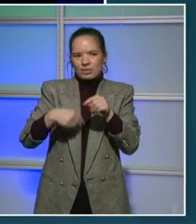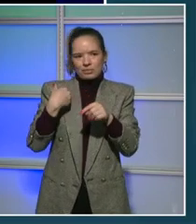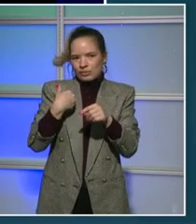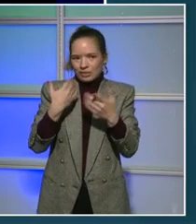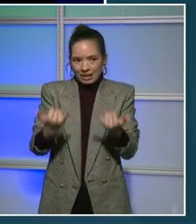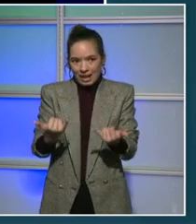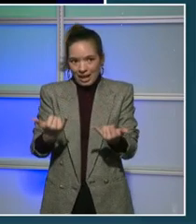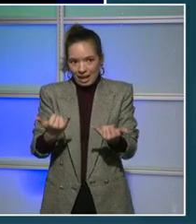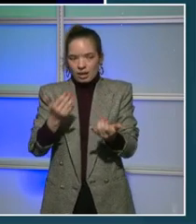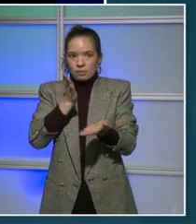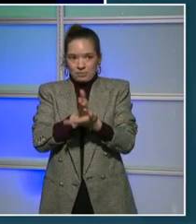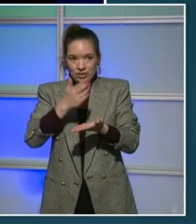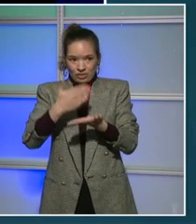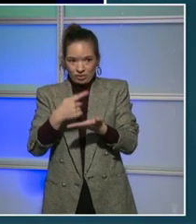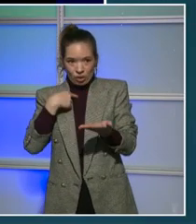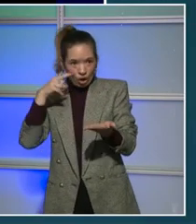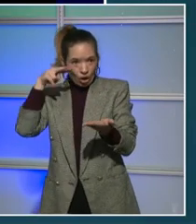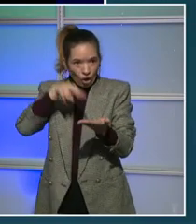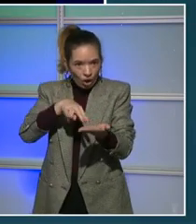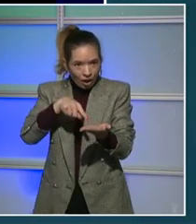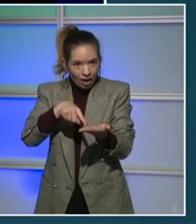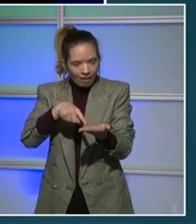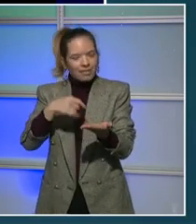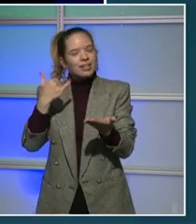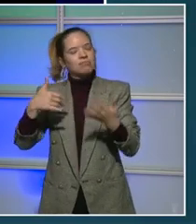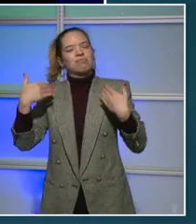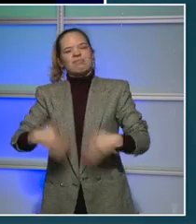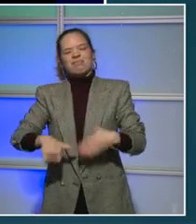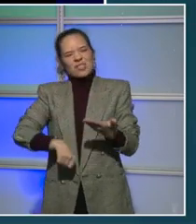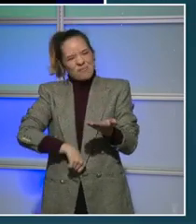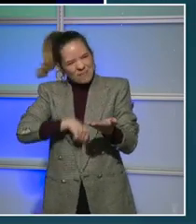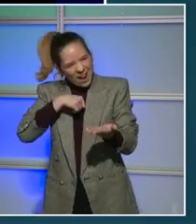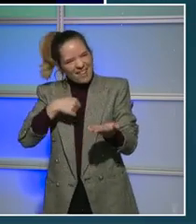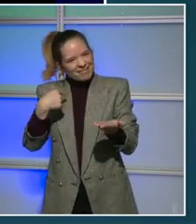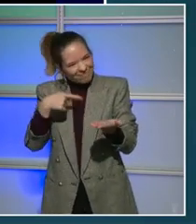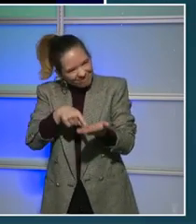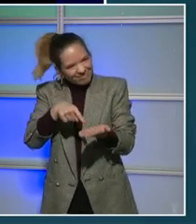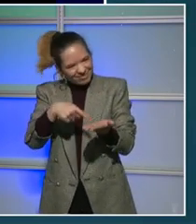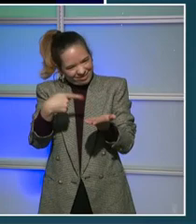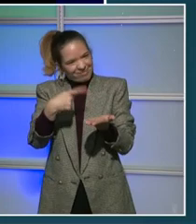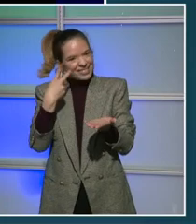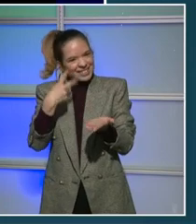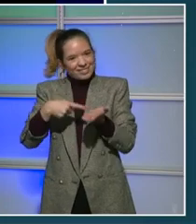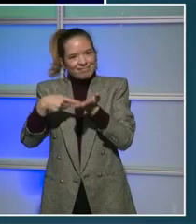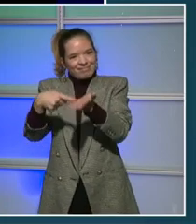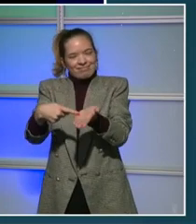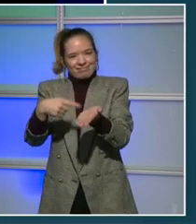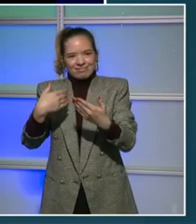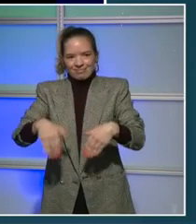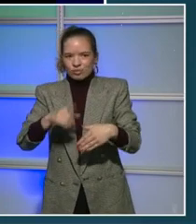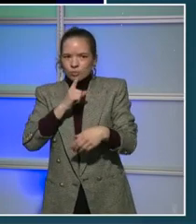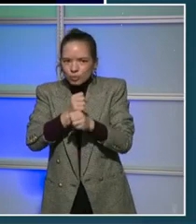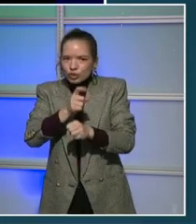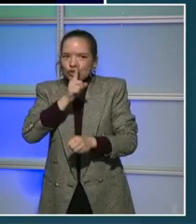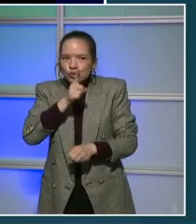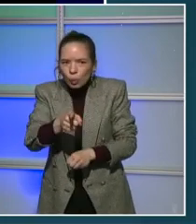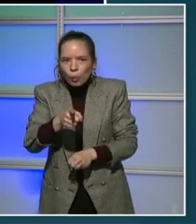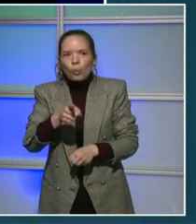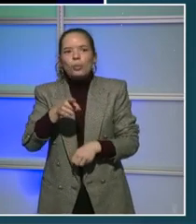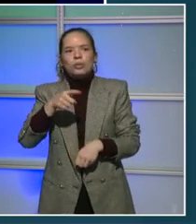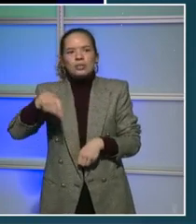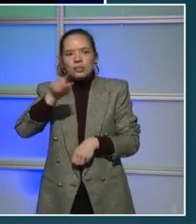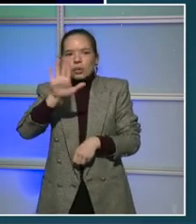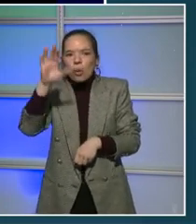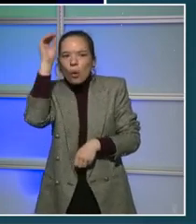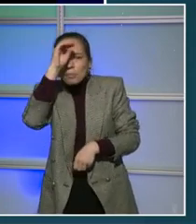we can be proud of. And we're going to present that to the council and make sure that you and we